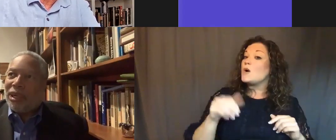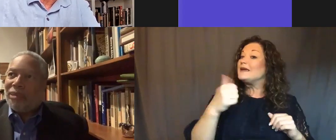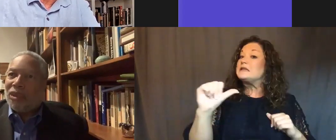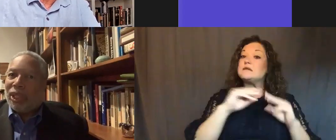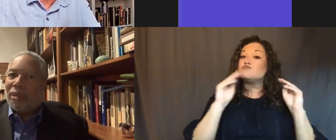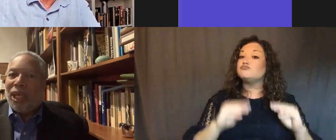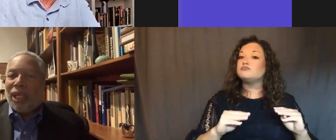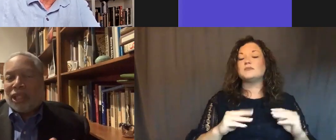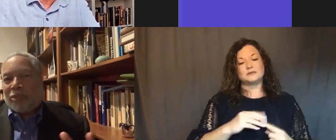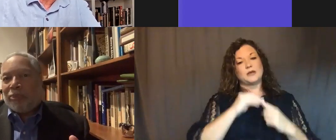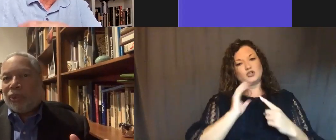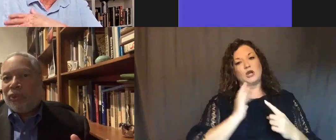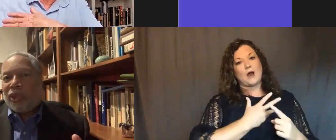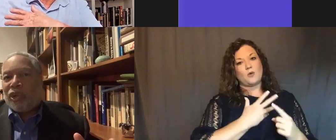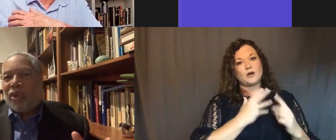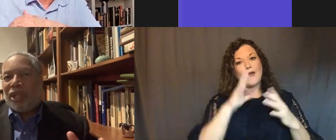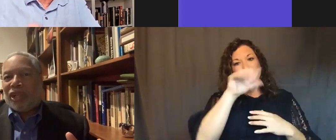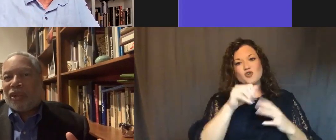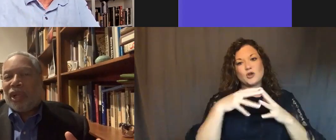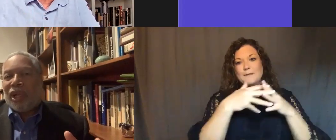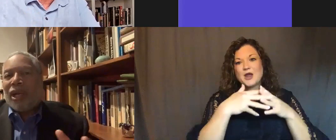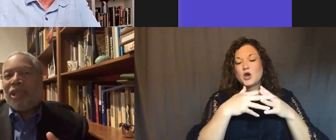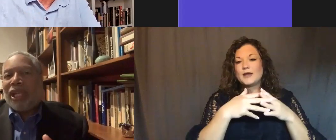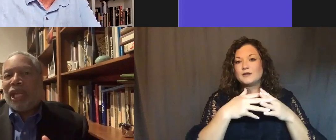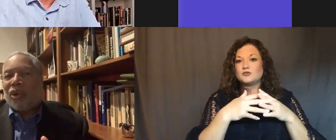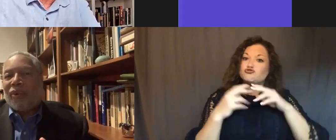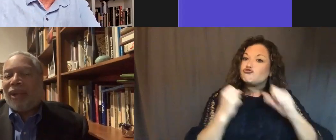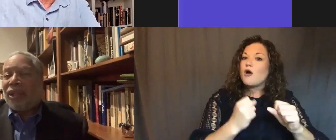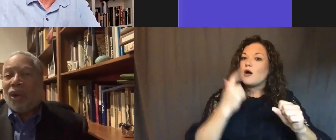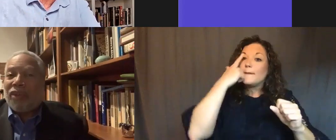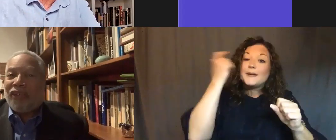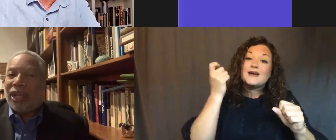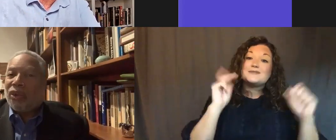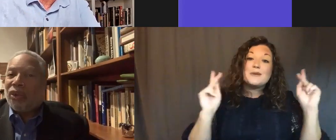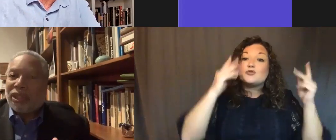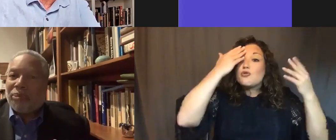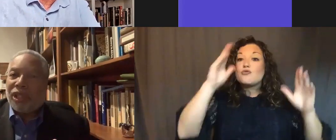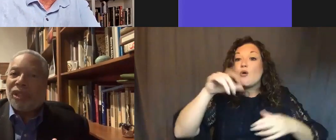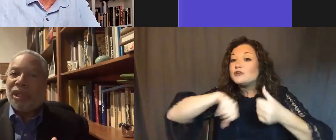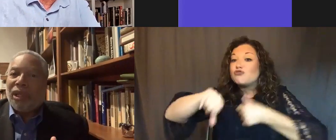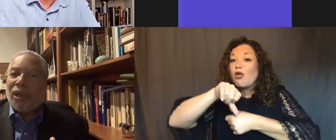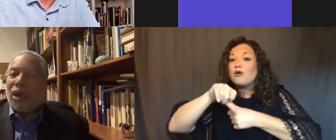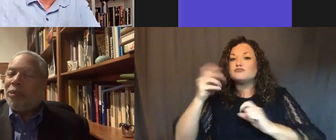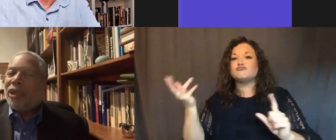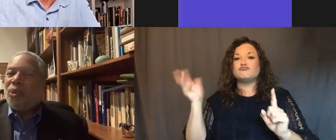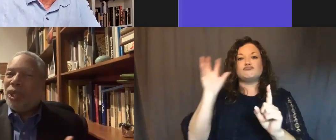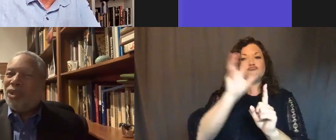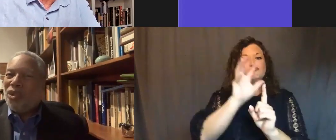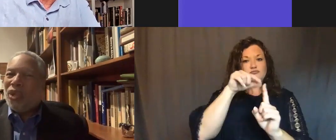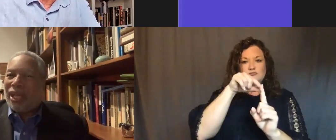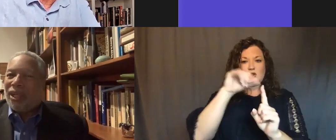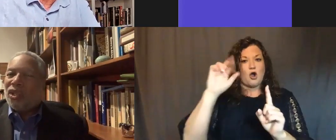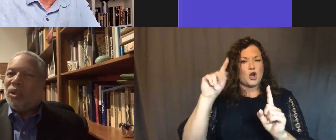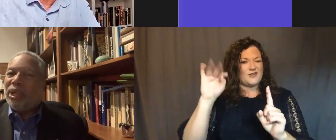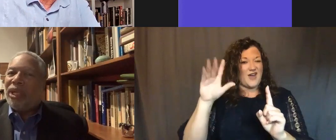the African-American Museum, is people who don't know each other come together around an artifact or an exhibition. Are people going to want to